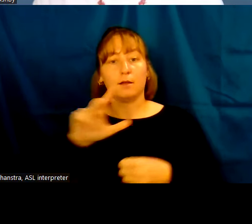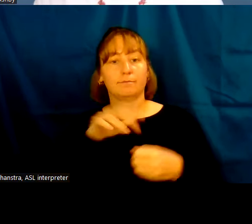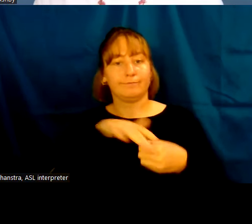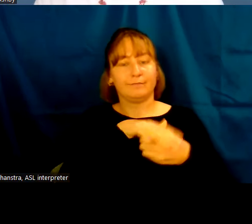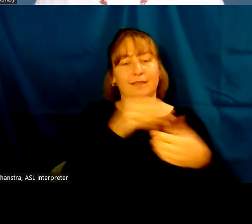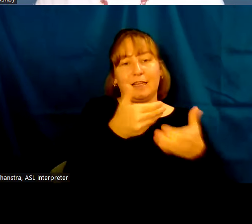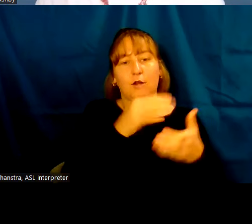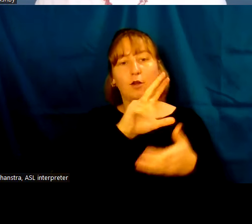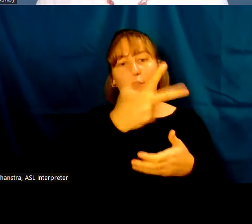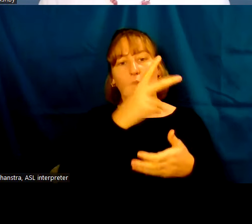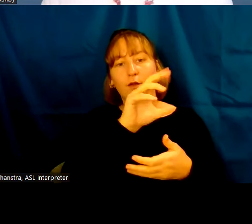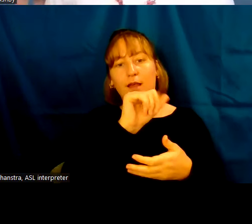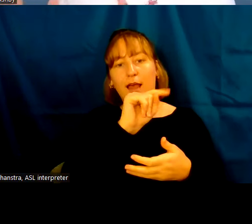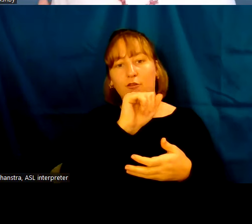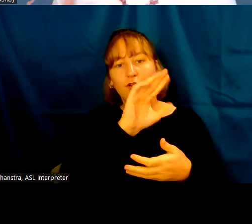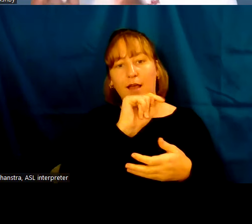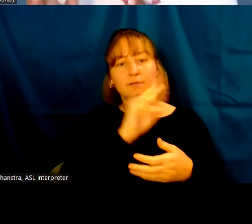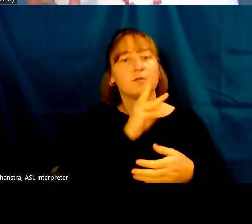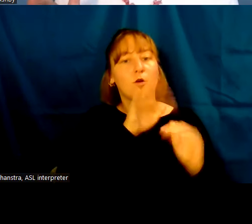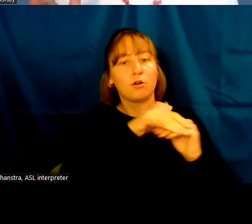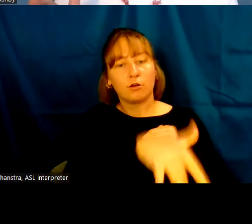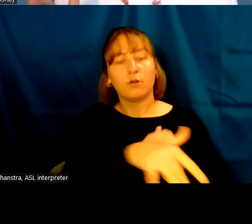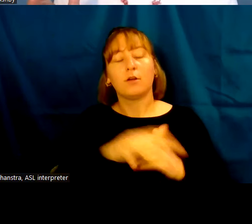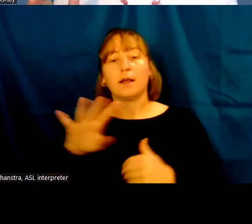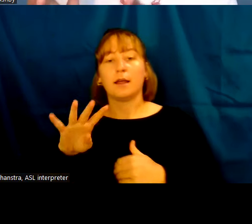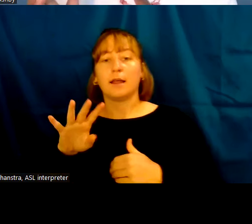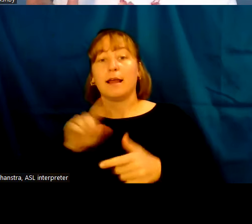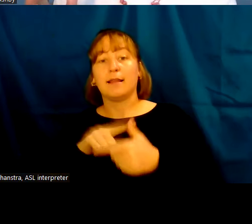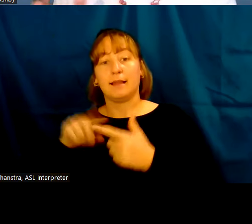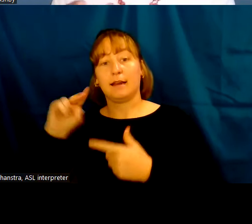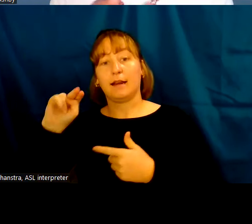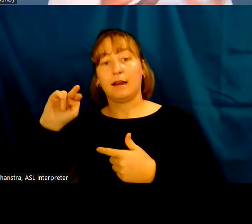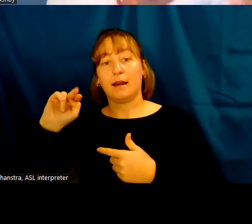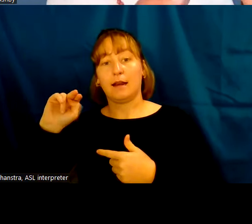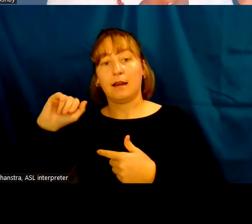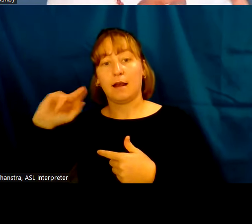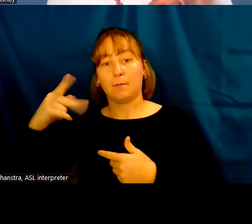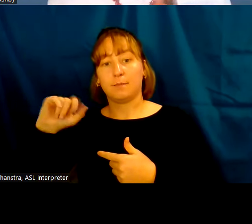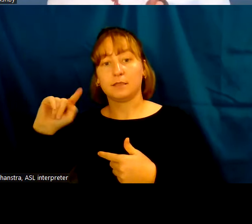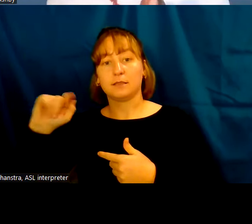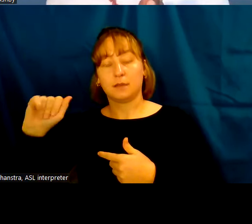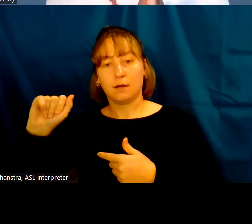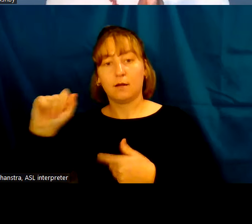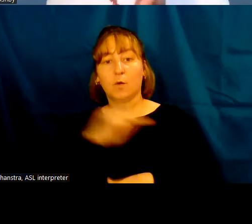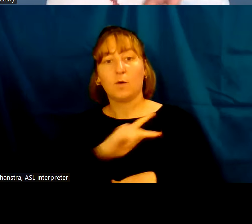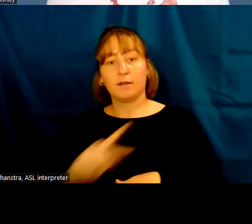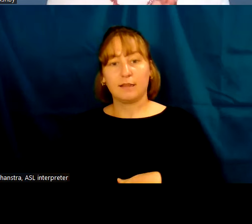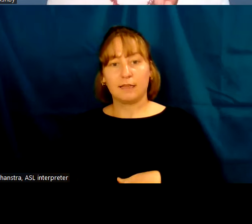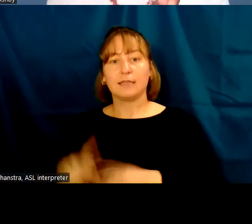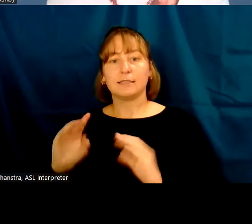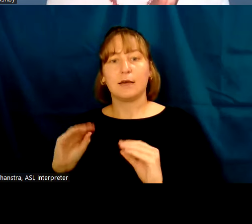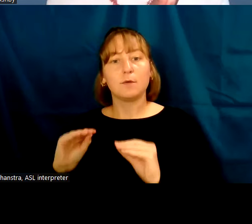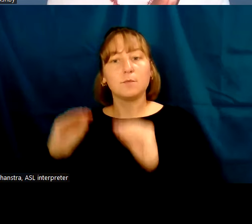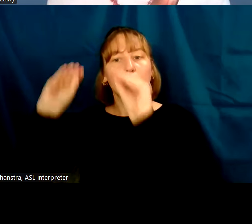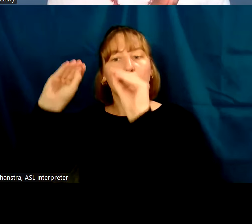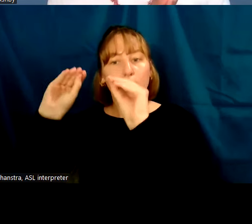by Napata, out of which arose the kings who would move north into Egypt and rule